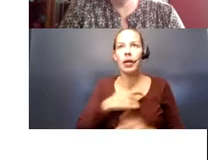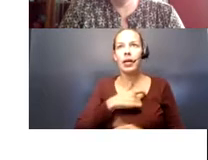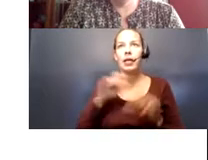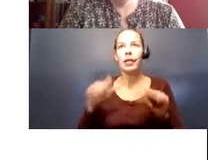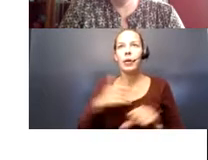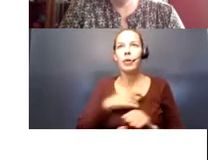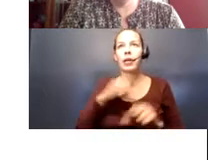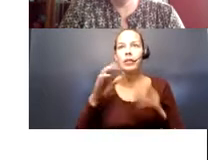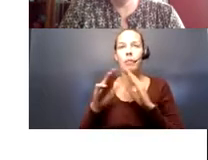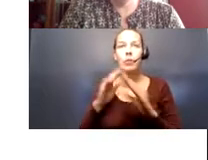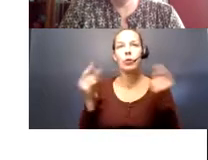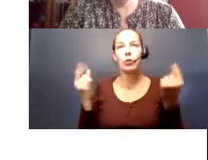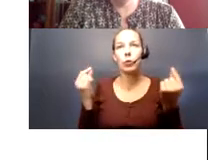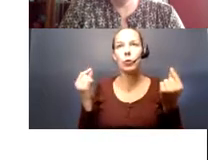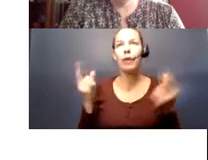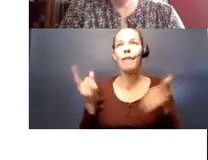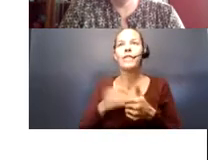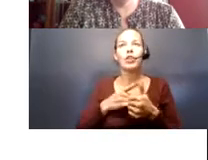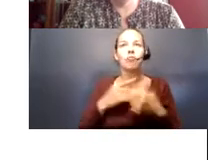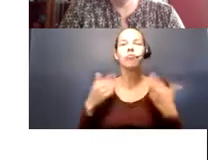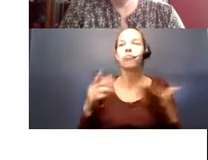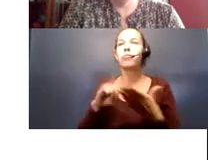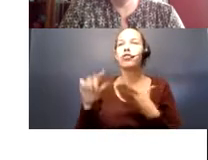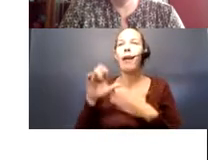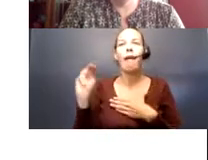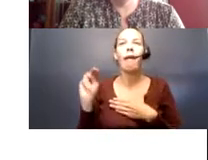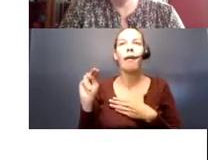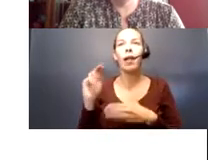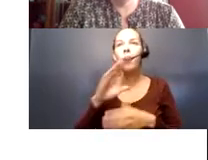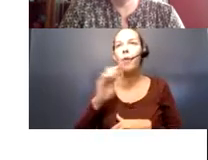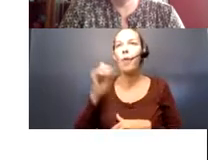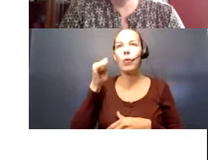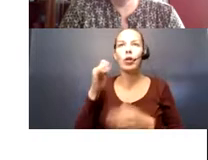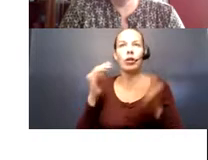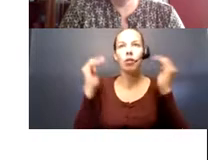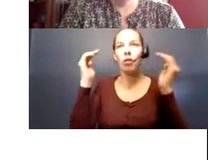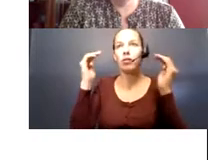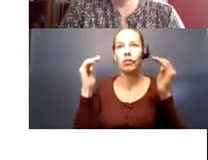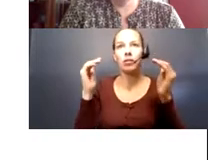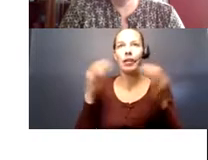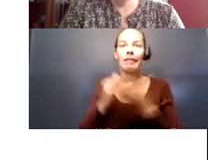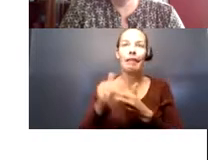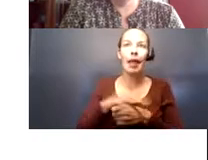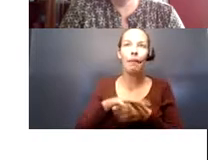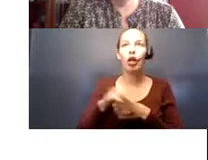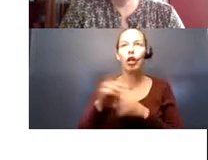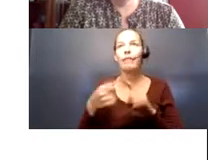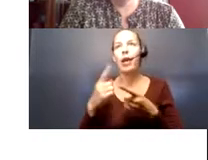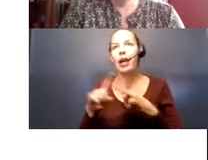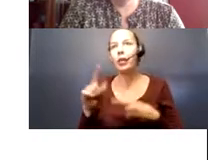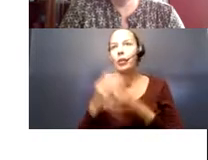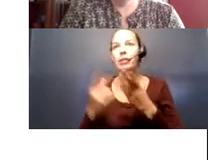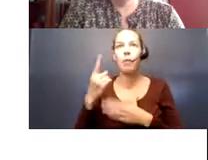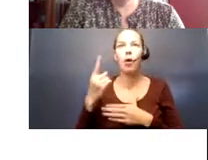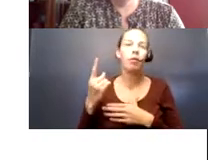do? I think first and foremost is just check in on our older adults. Whether it's a neighbor or a friend or someone that you might go